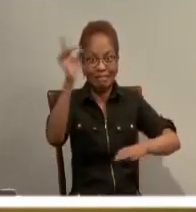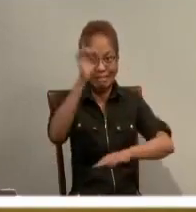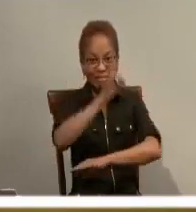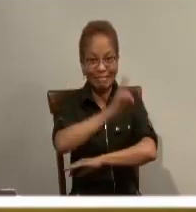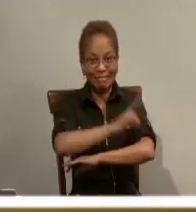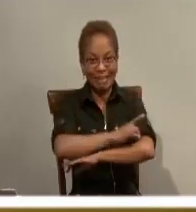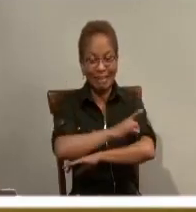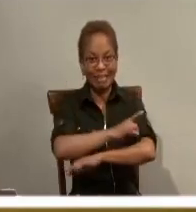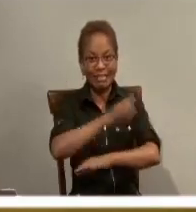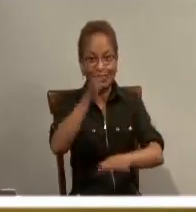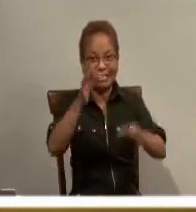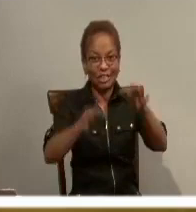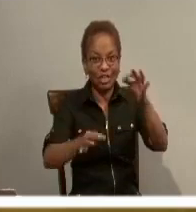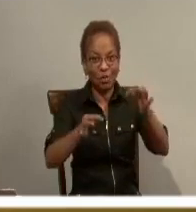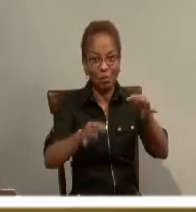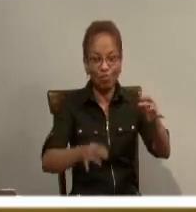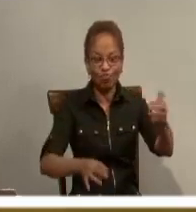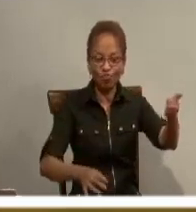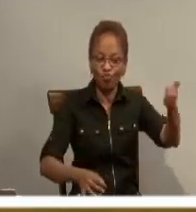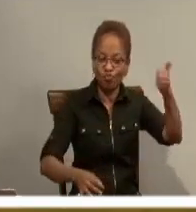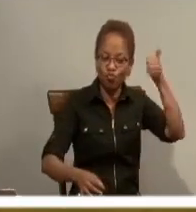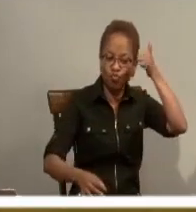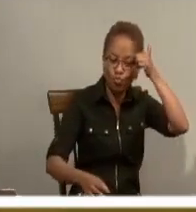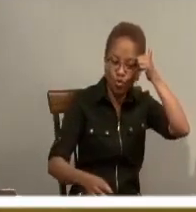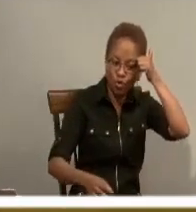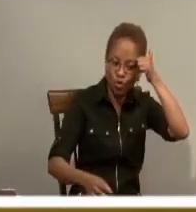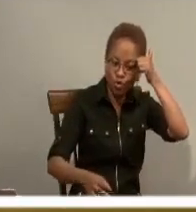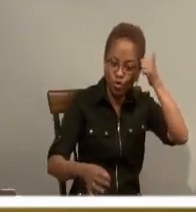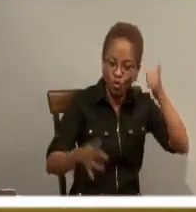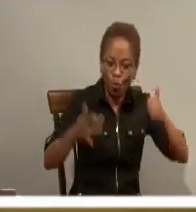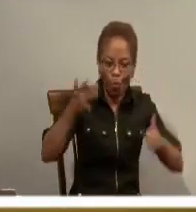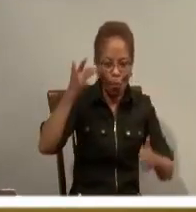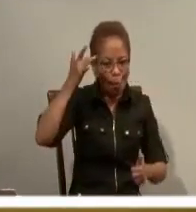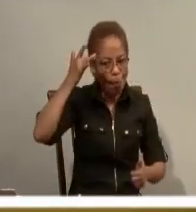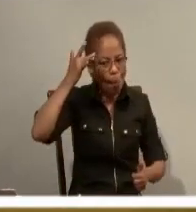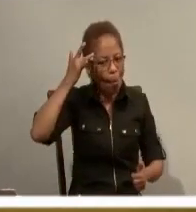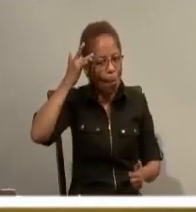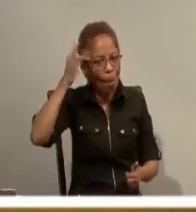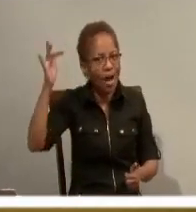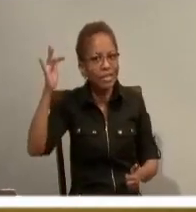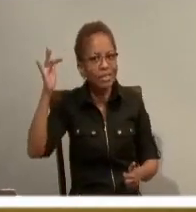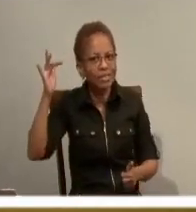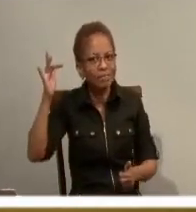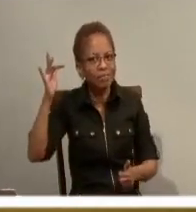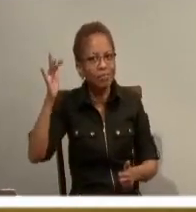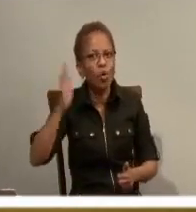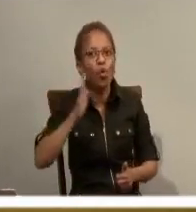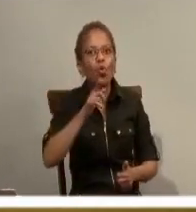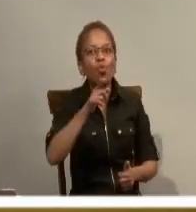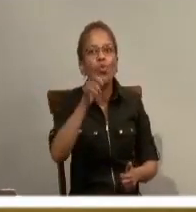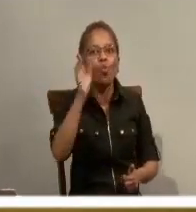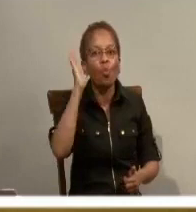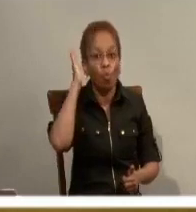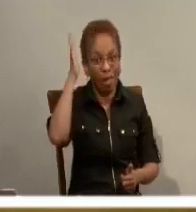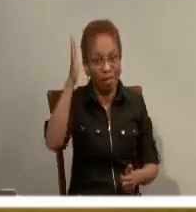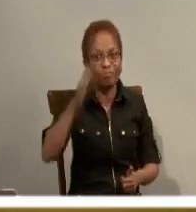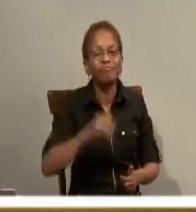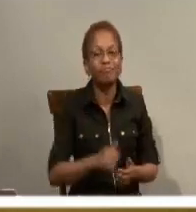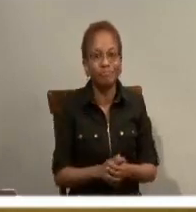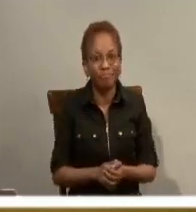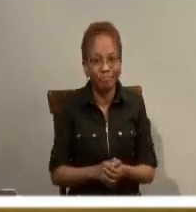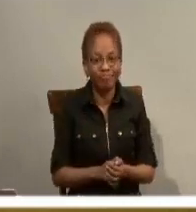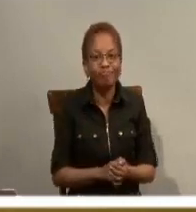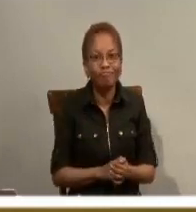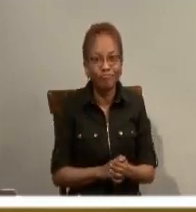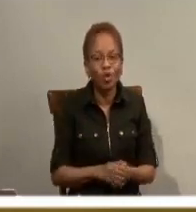wisdom and foolishness is the axis around which we will be judged. And the wise will